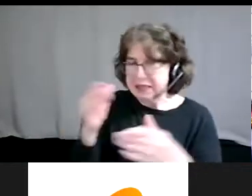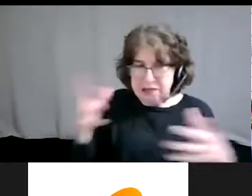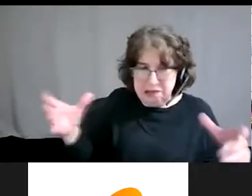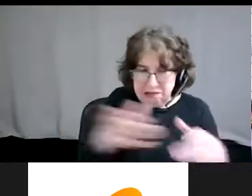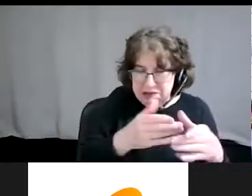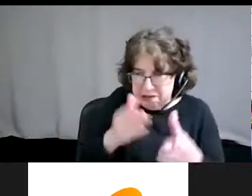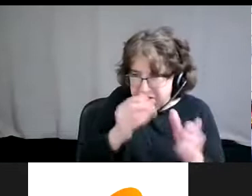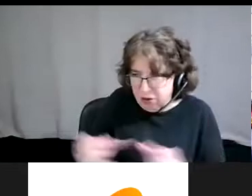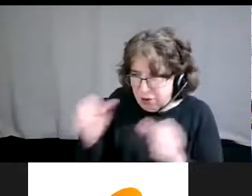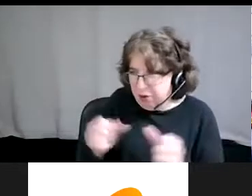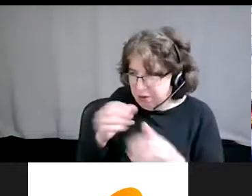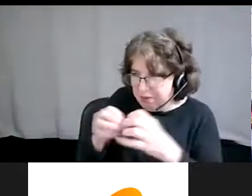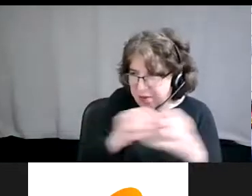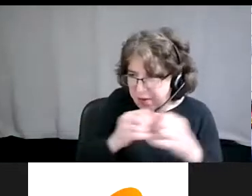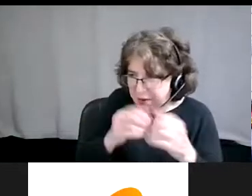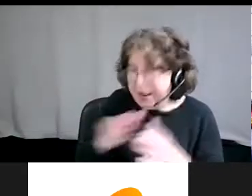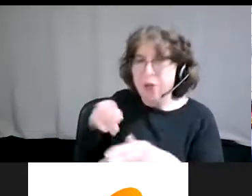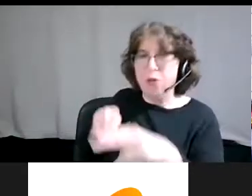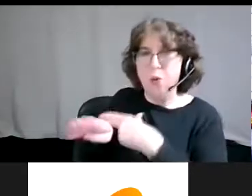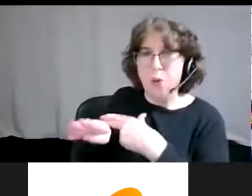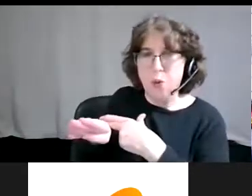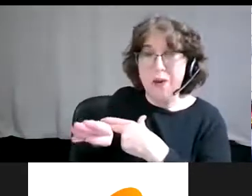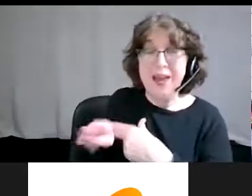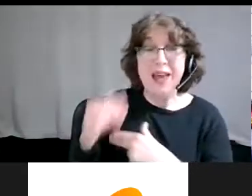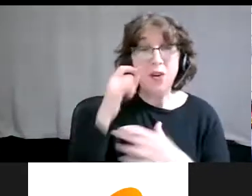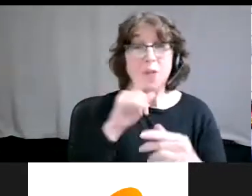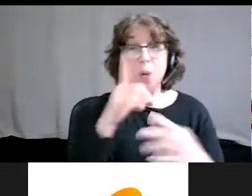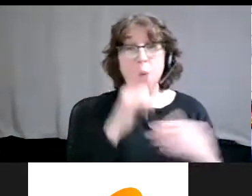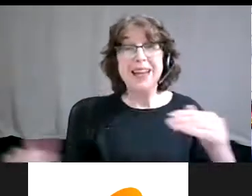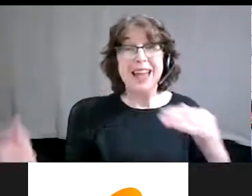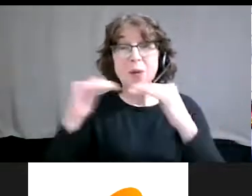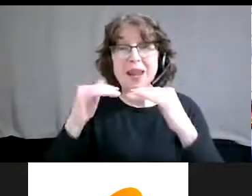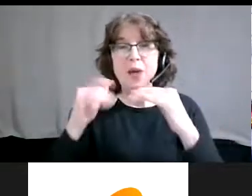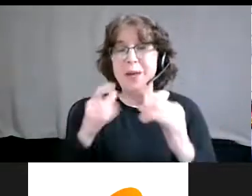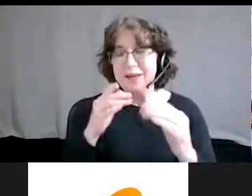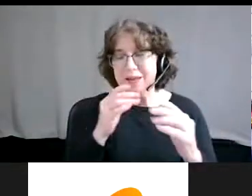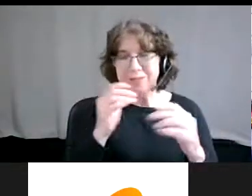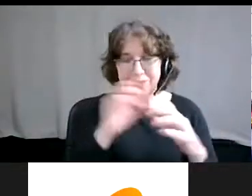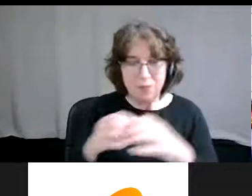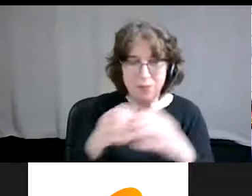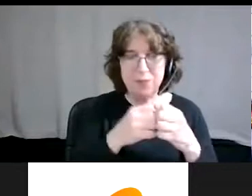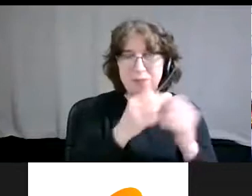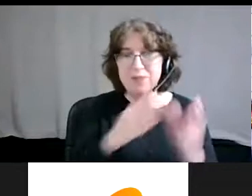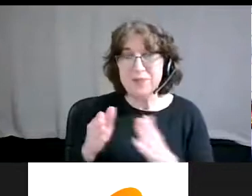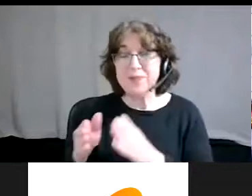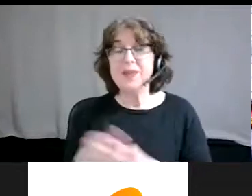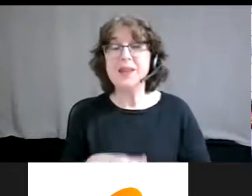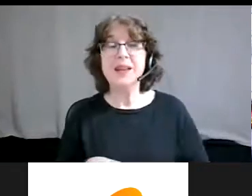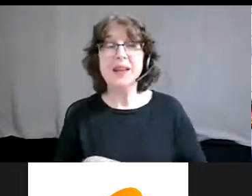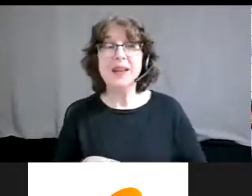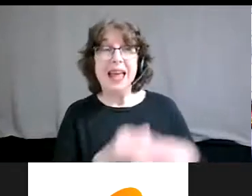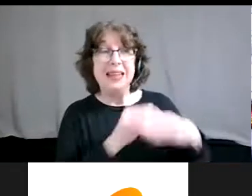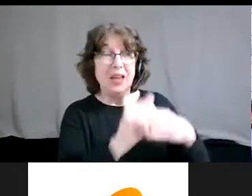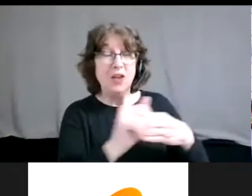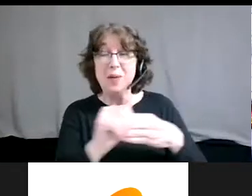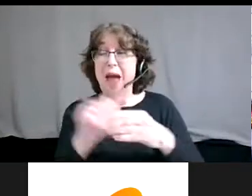equity, we must strategize through those things. Um, also when we say leadership of those most impacted, we really mean it. And